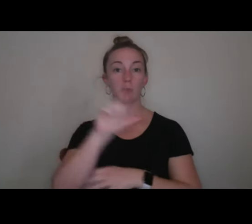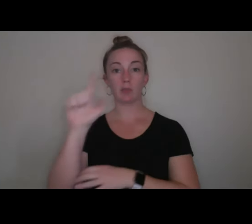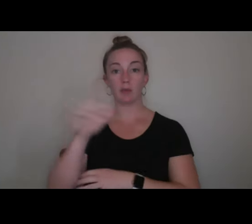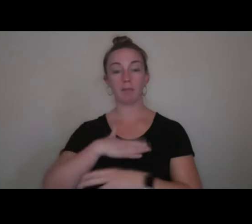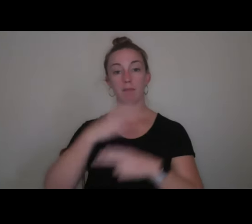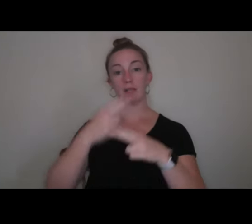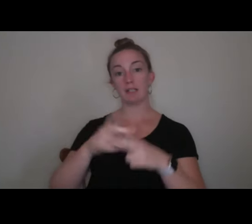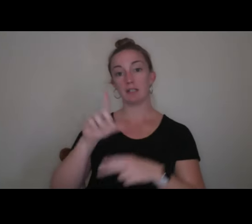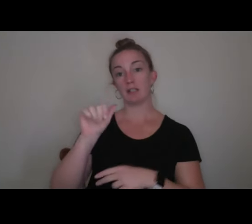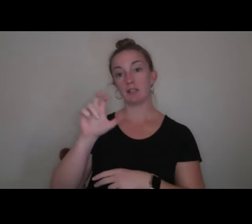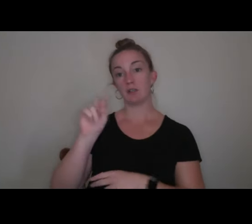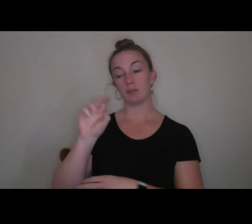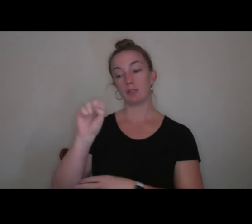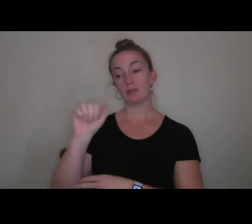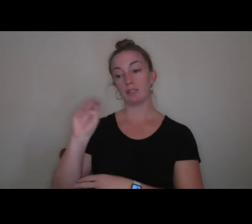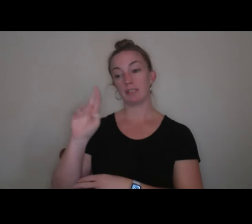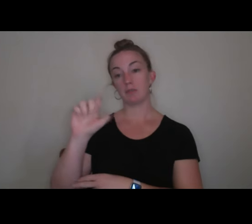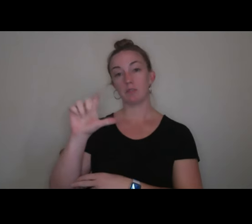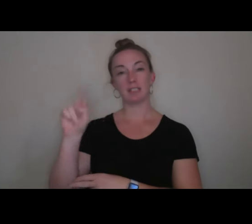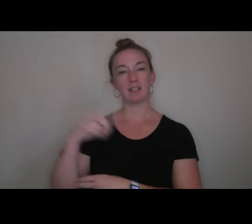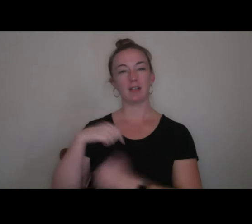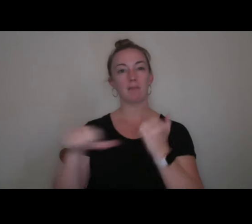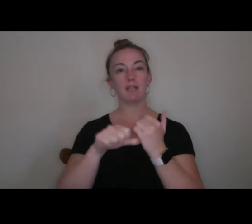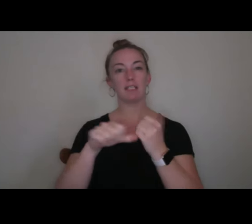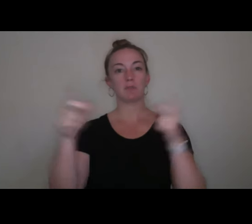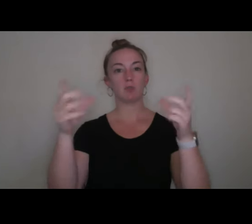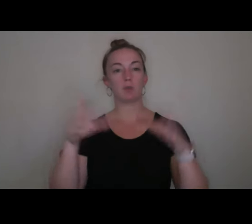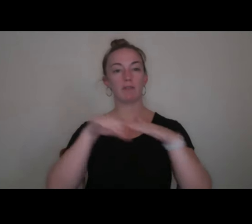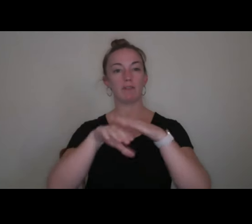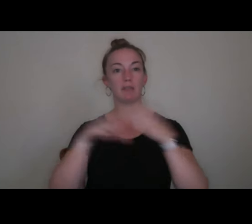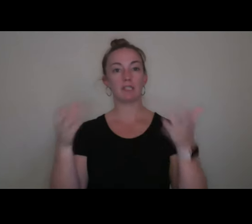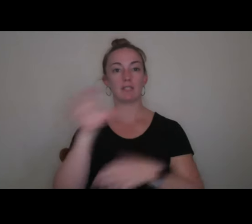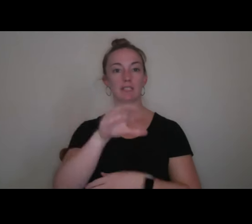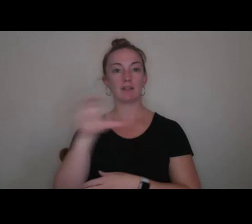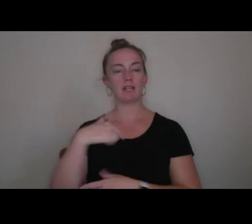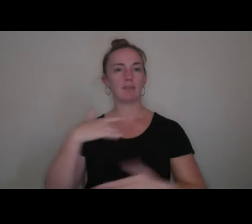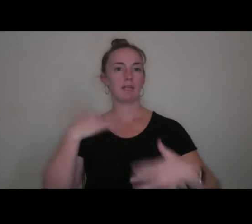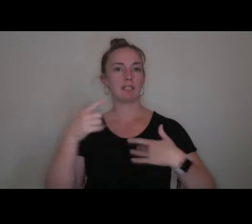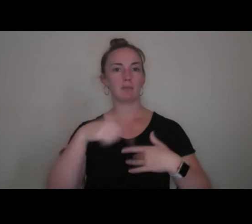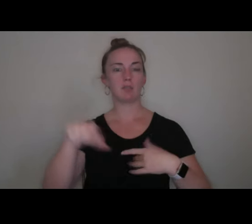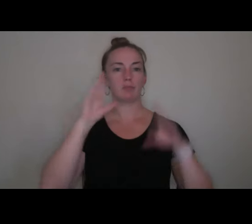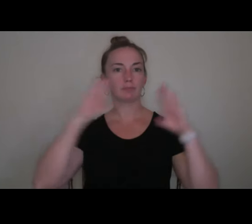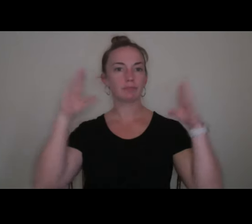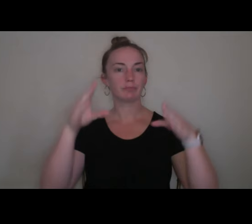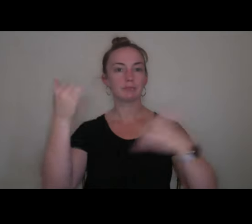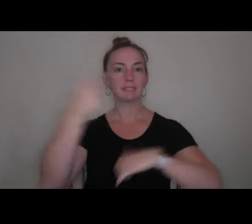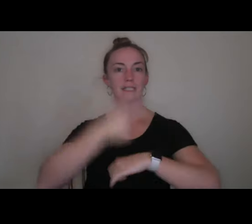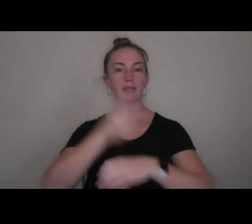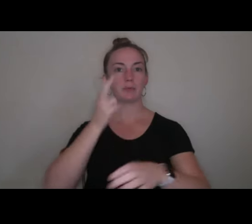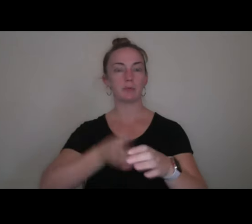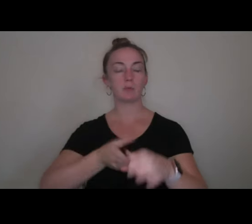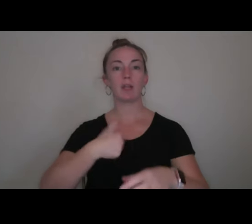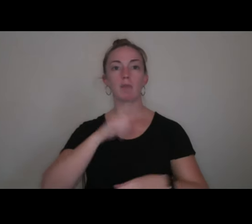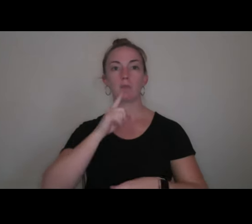Lauren Samuelson and I'm an assistant director of admission here at Center College. And I'm super excited that you're tuning in with us today. And this is going to be a really